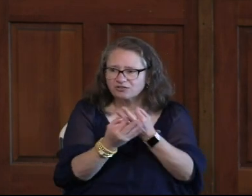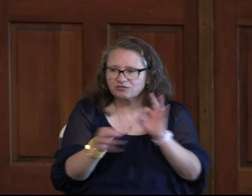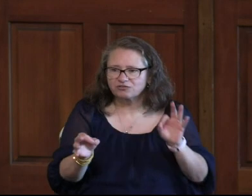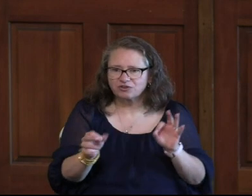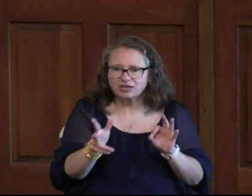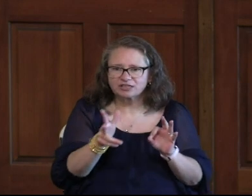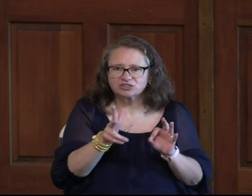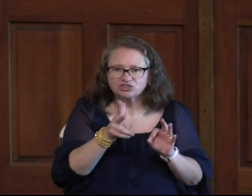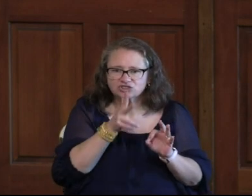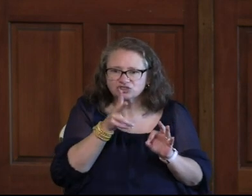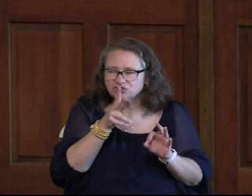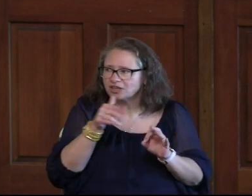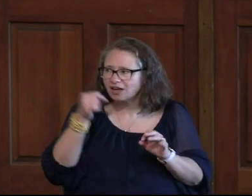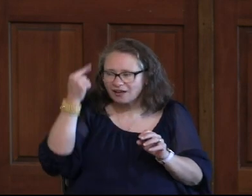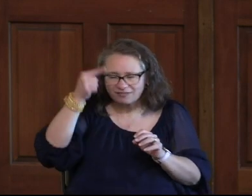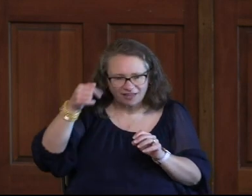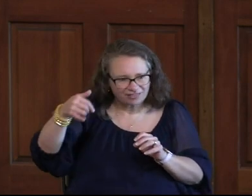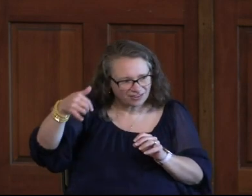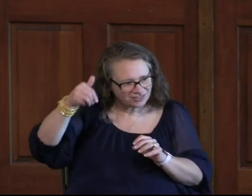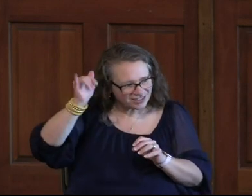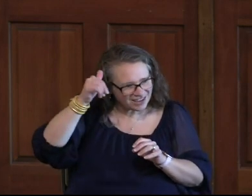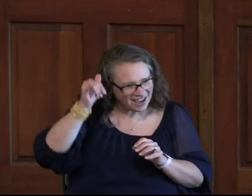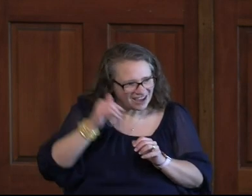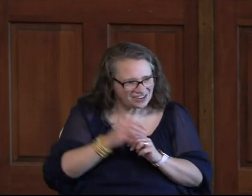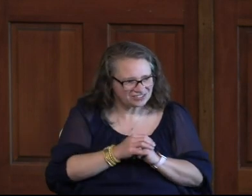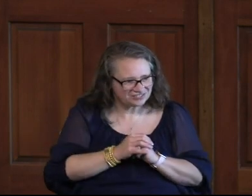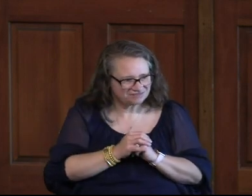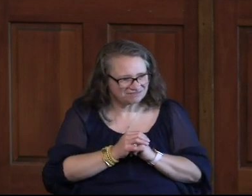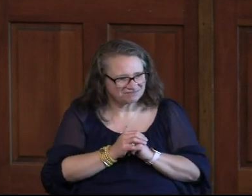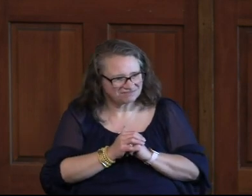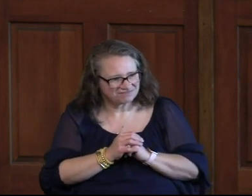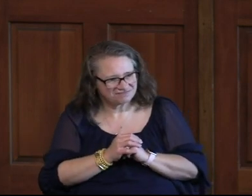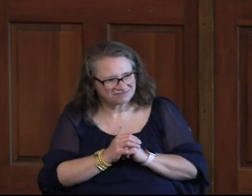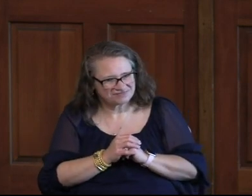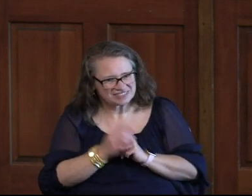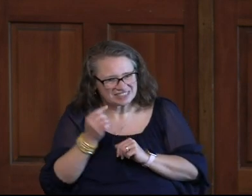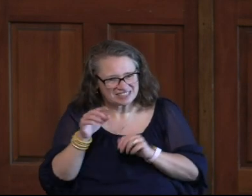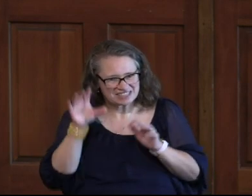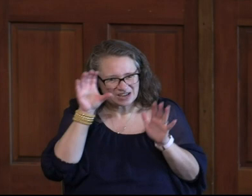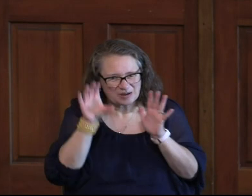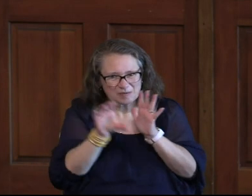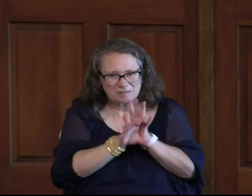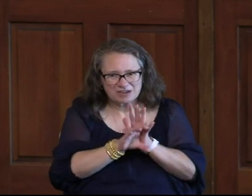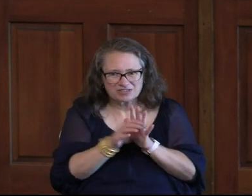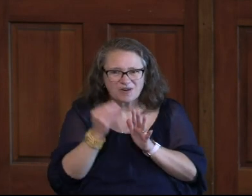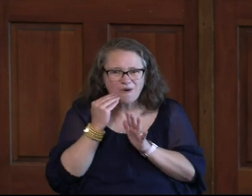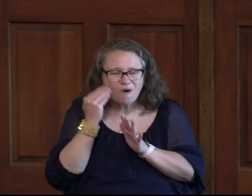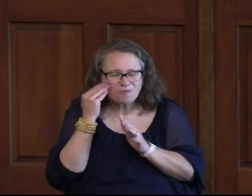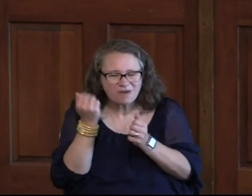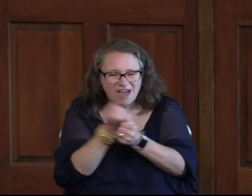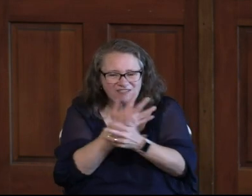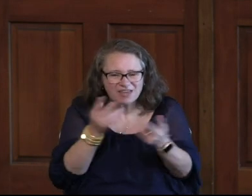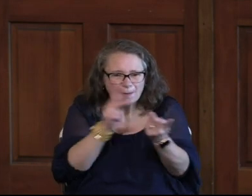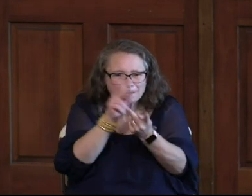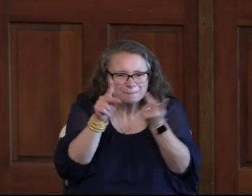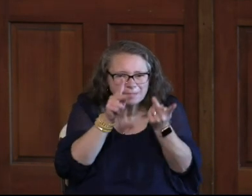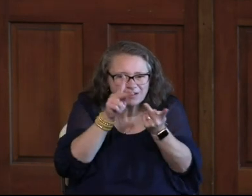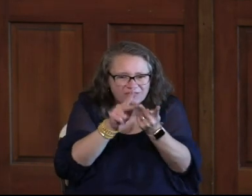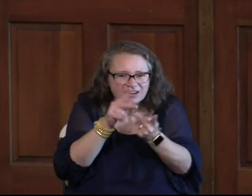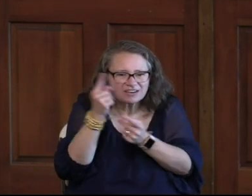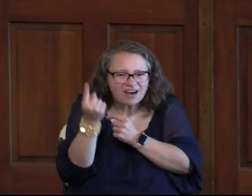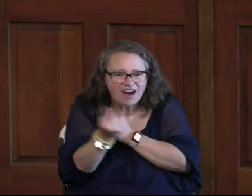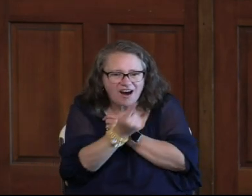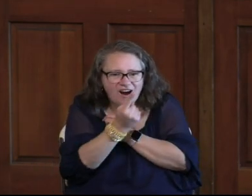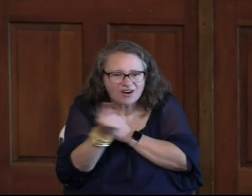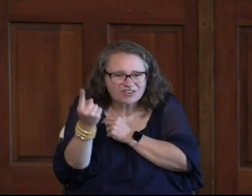Range Chickens And I Think There's A Cow Right She Takes Pictures Of Her Home Everything Is Perfect All